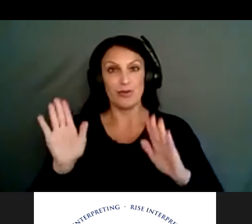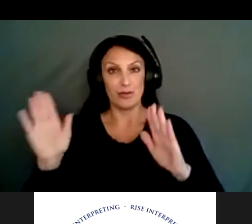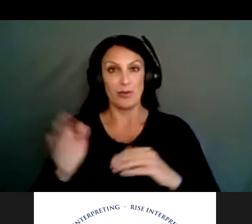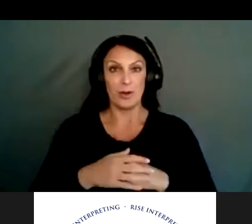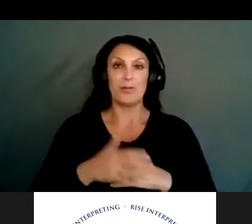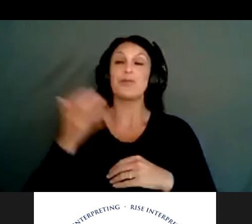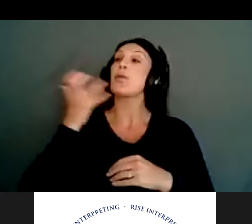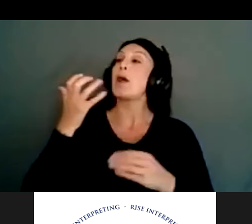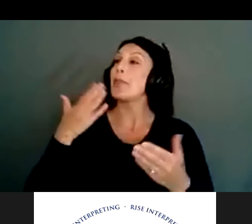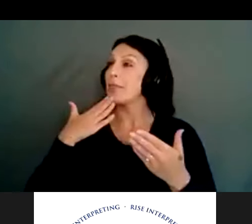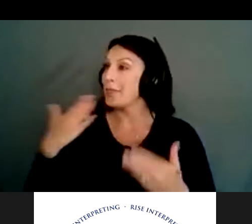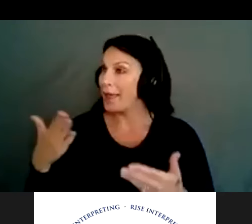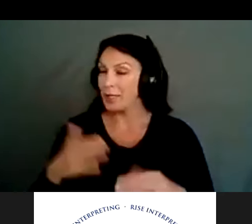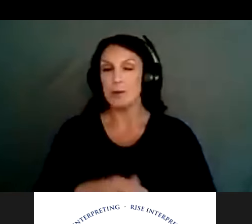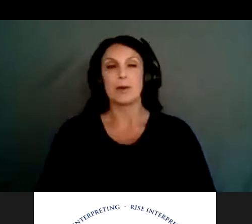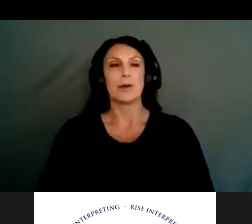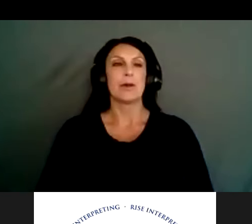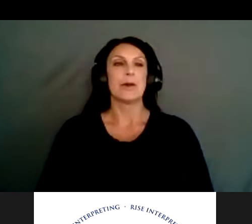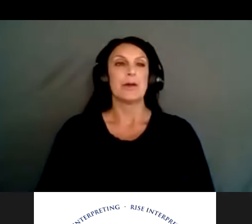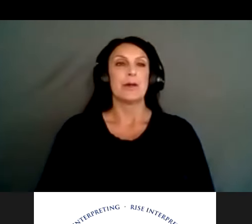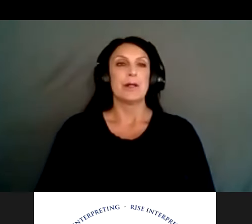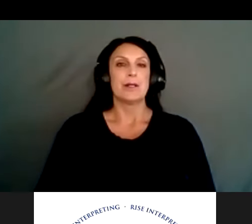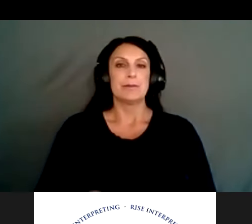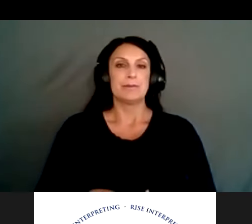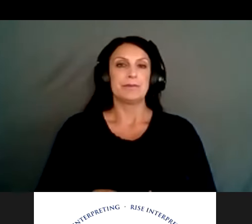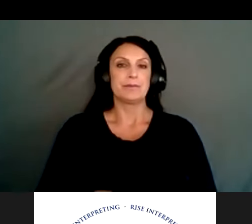Stephanie. And we'll move to the engaging schools work group.